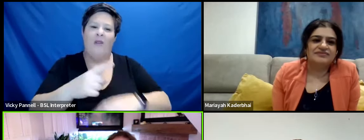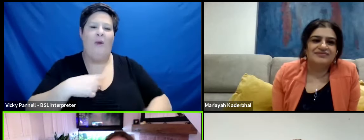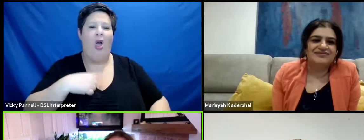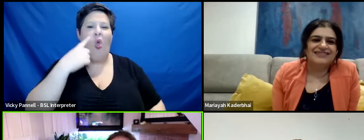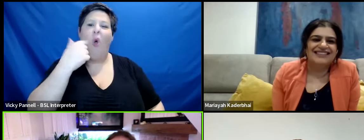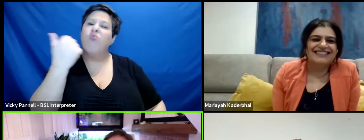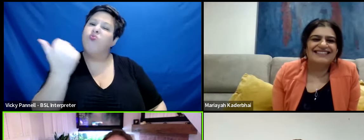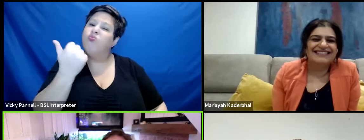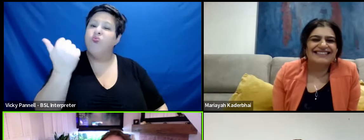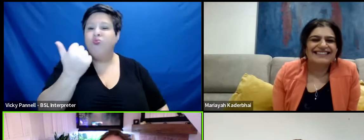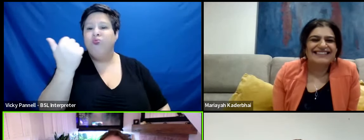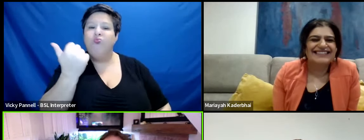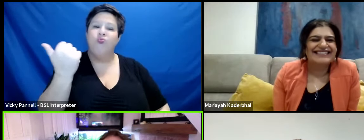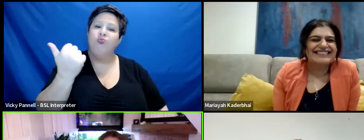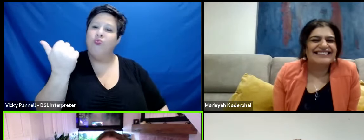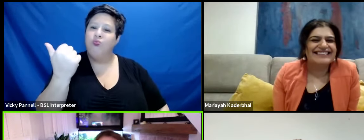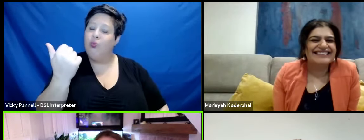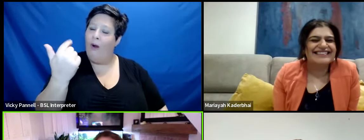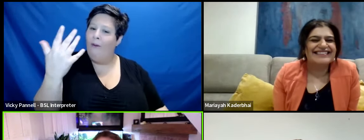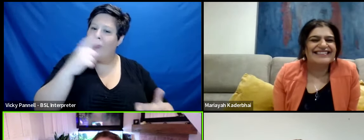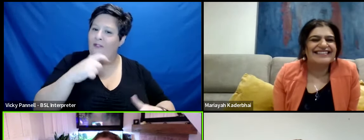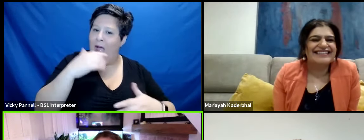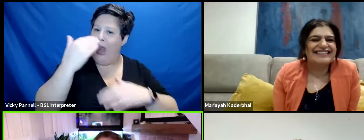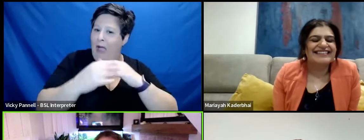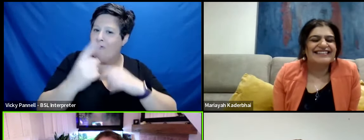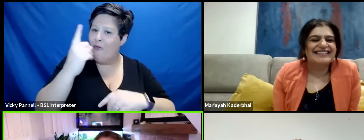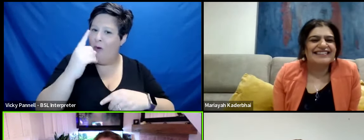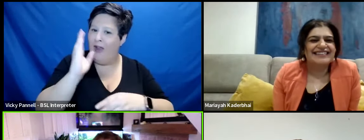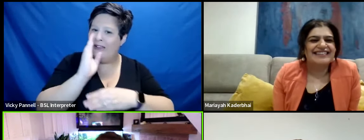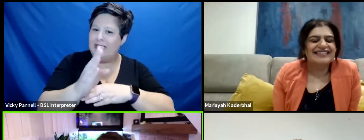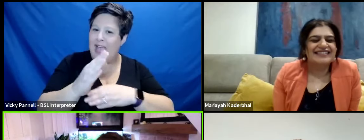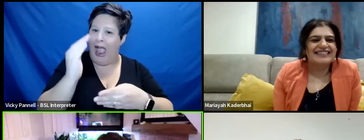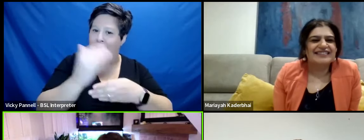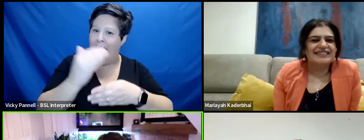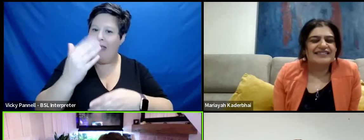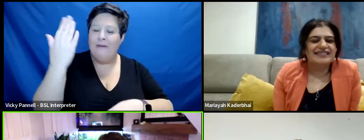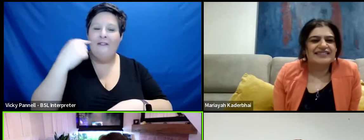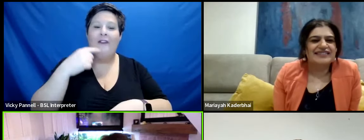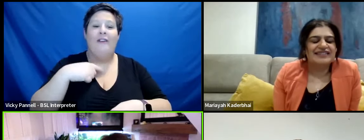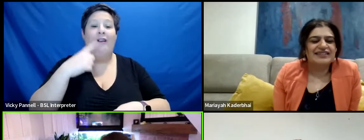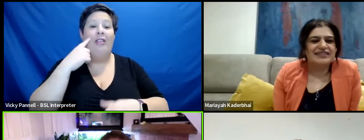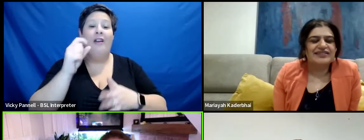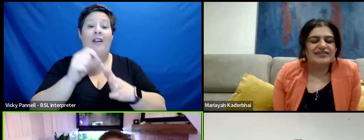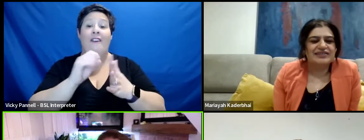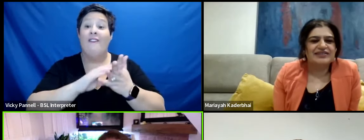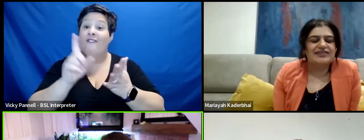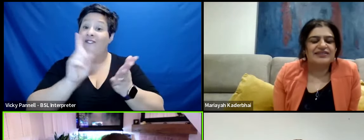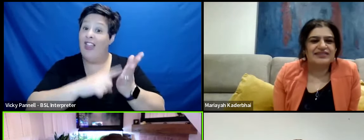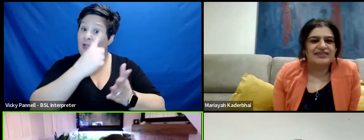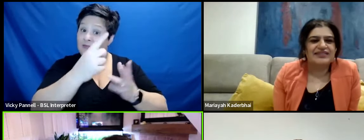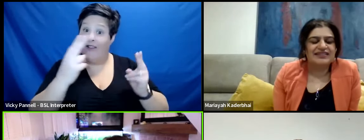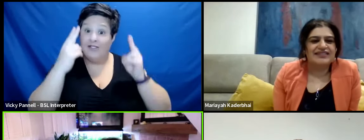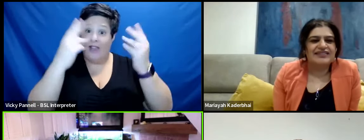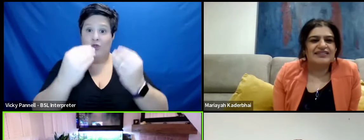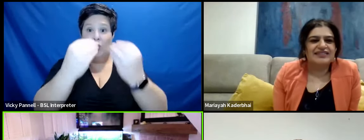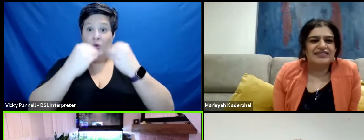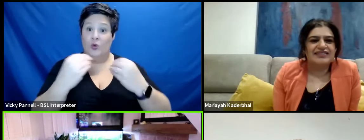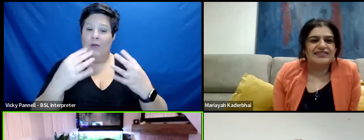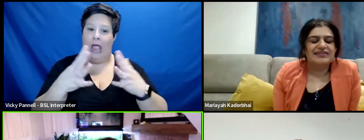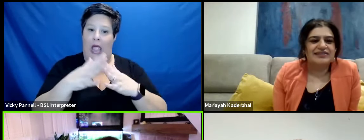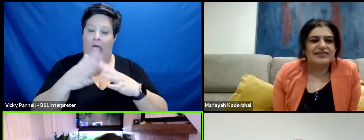oh, I've never done that before. And it was great because Phil was a chef. So he taught me how to, you know,